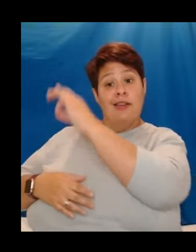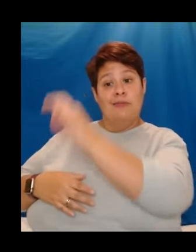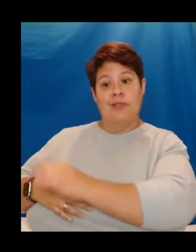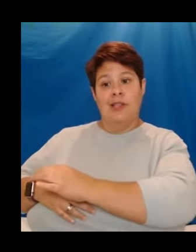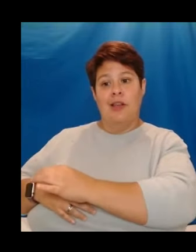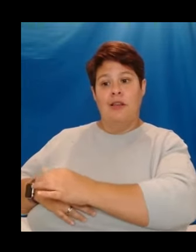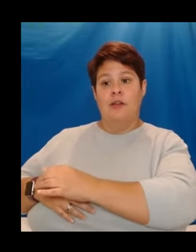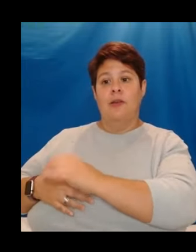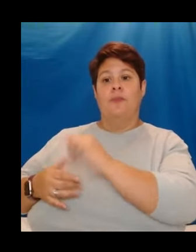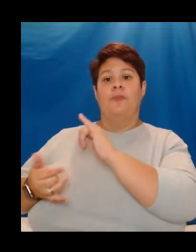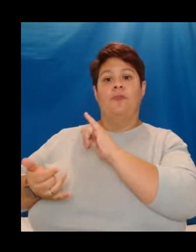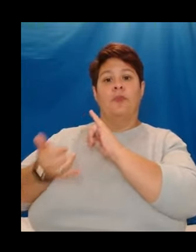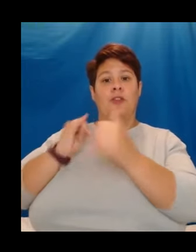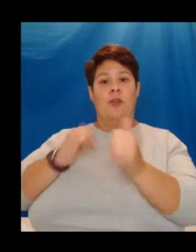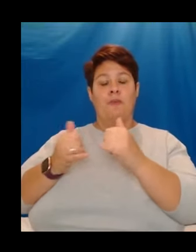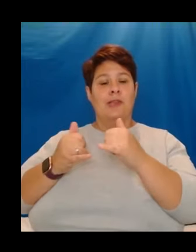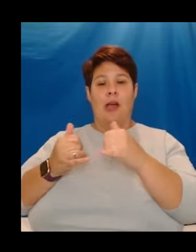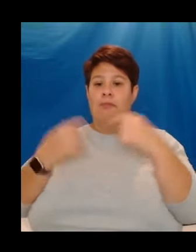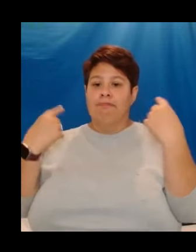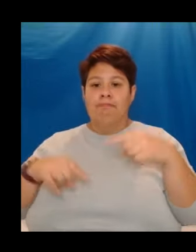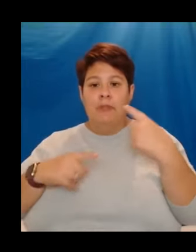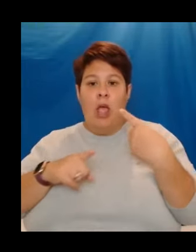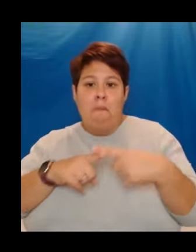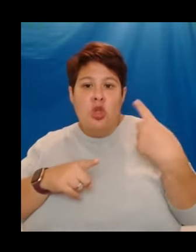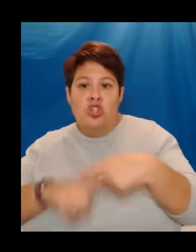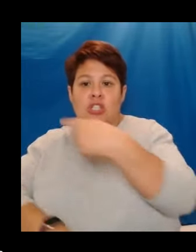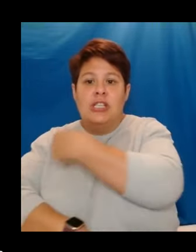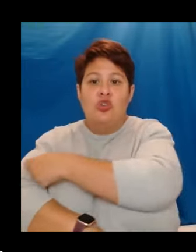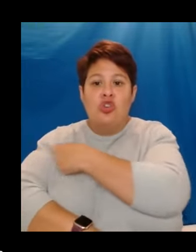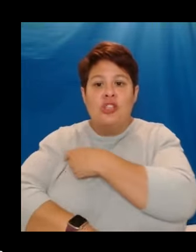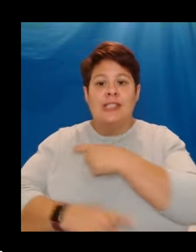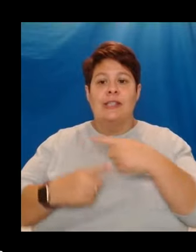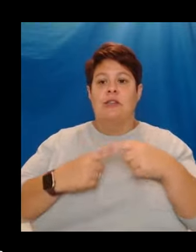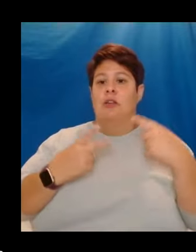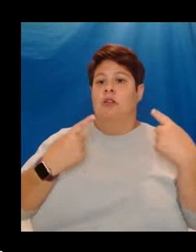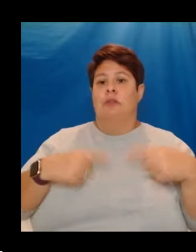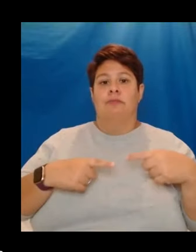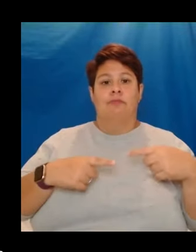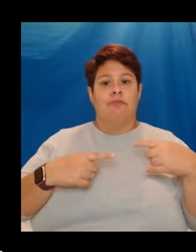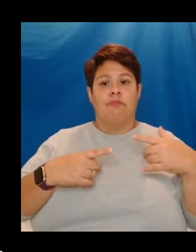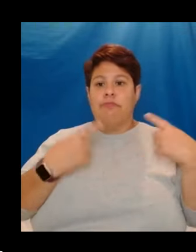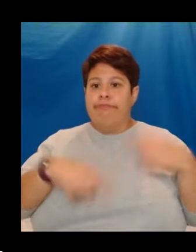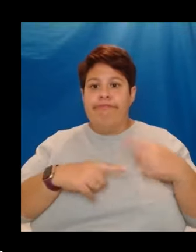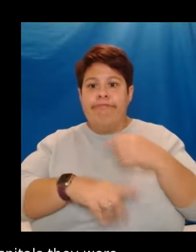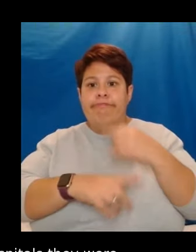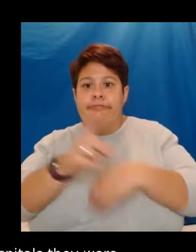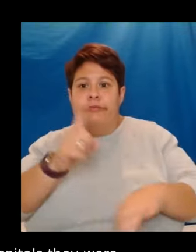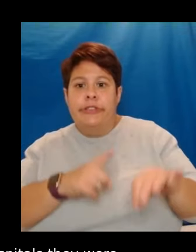were sometimes denied emergency nurses. They were sometimes denied GP support. The homes were isolated